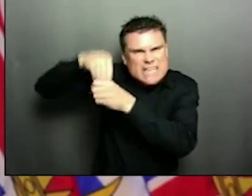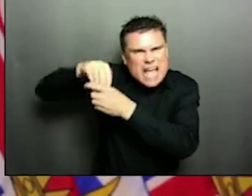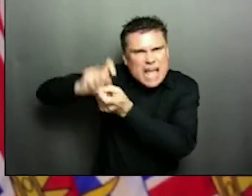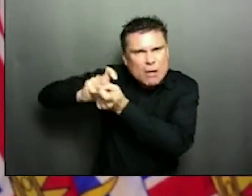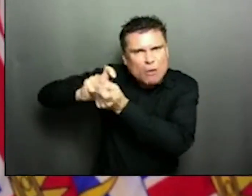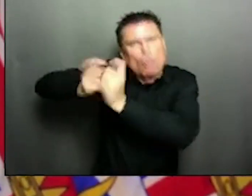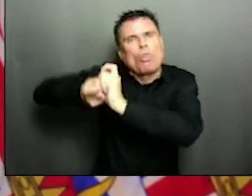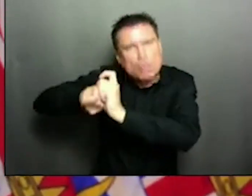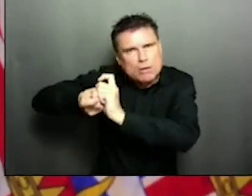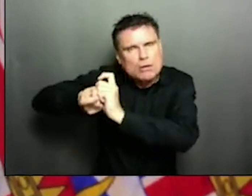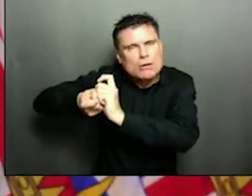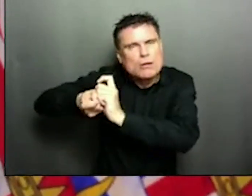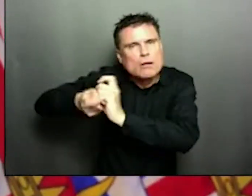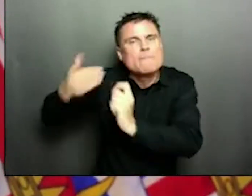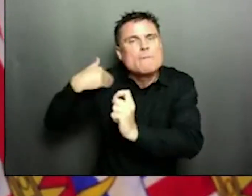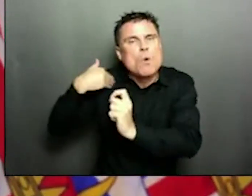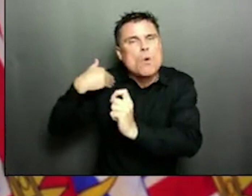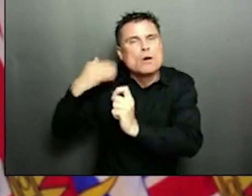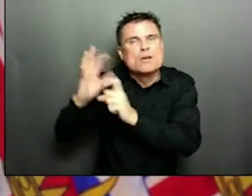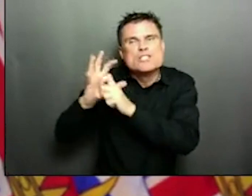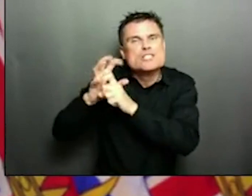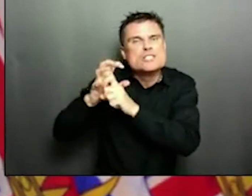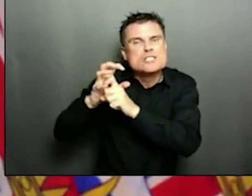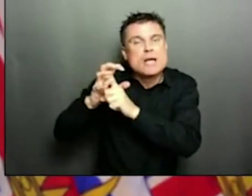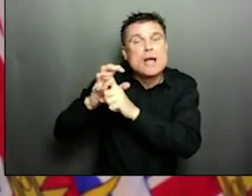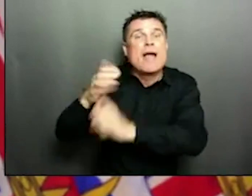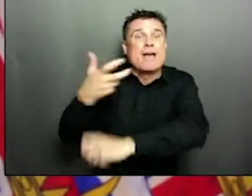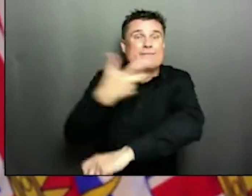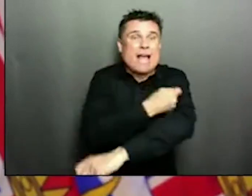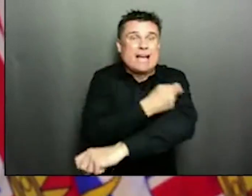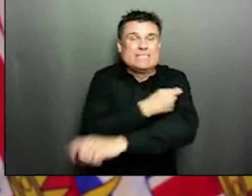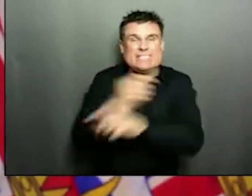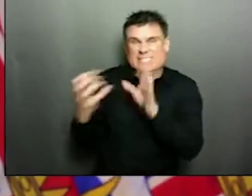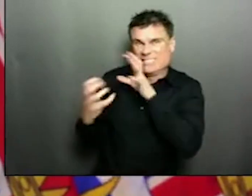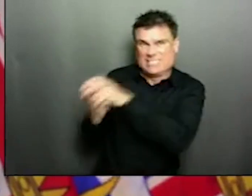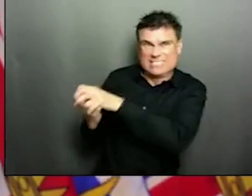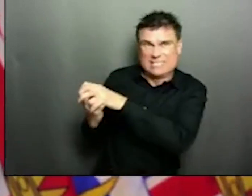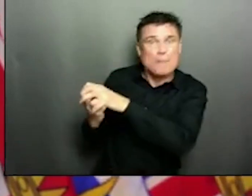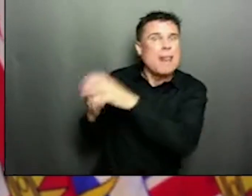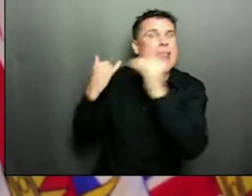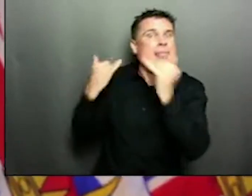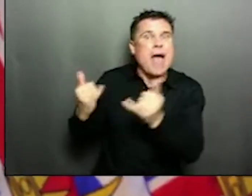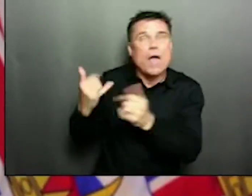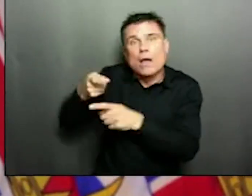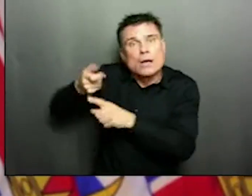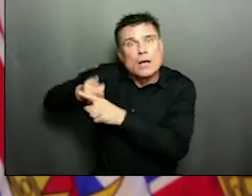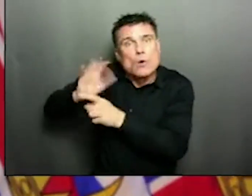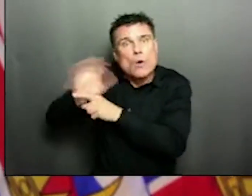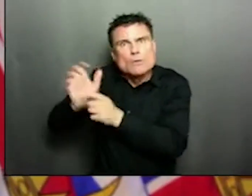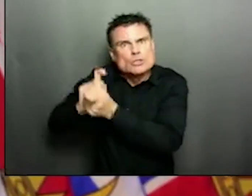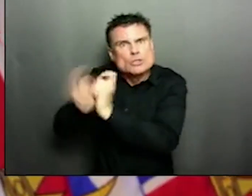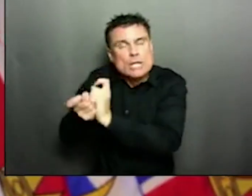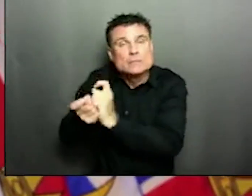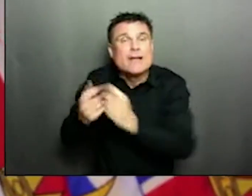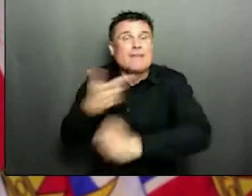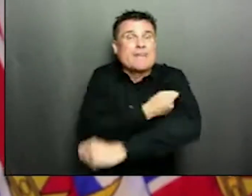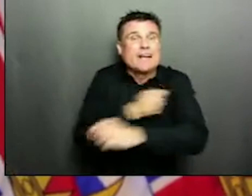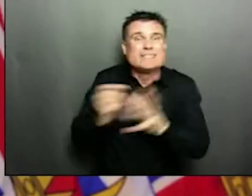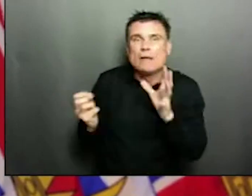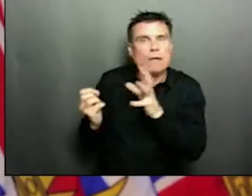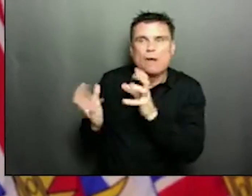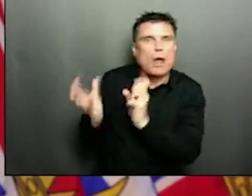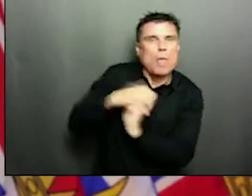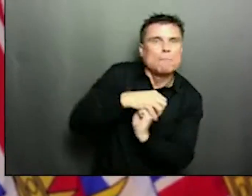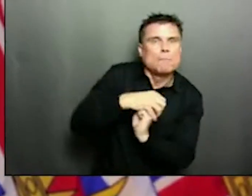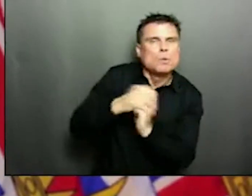there research showing that that's possible? Yes, so we have been watching very closely about mutations and this virus does